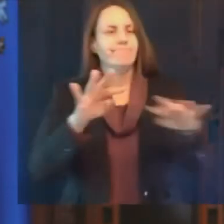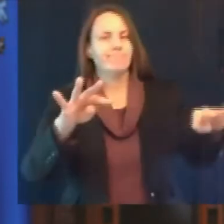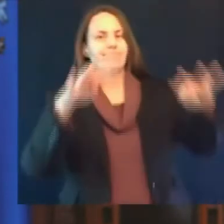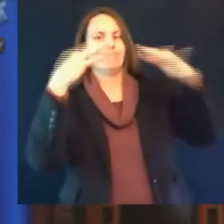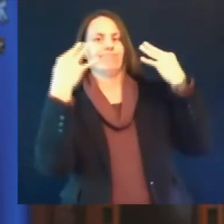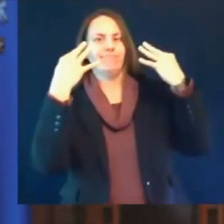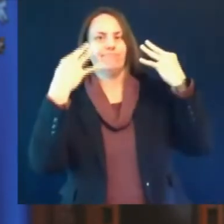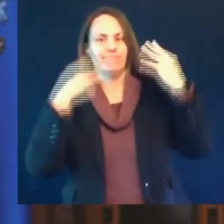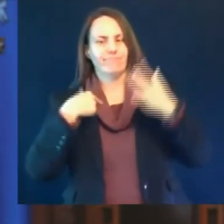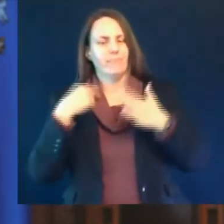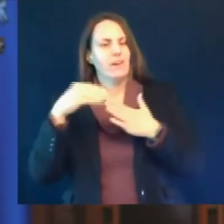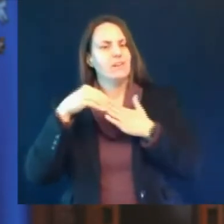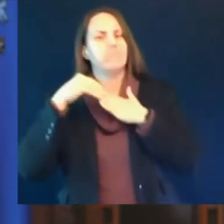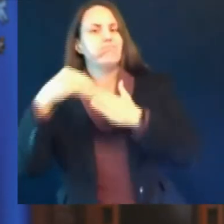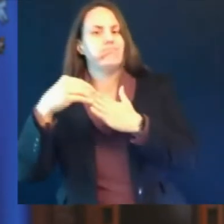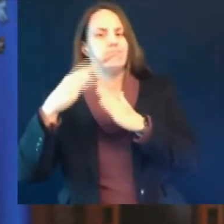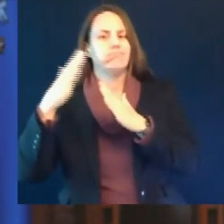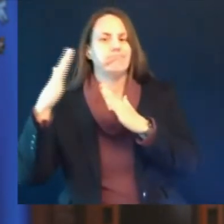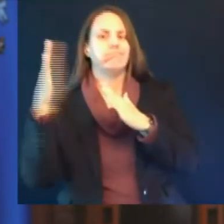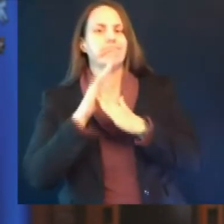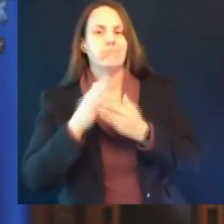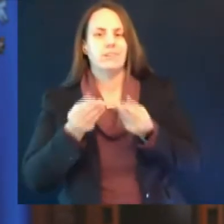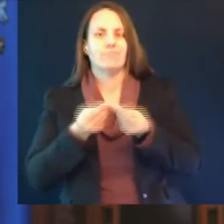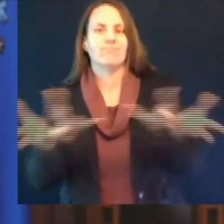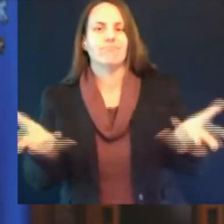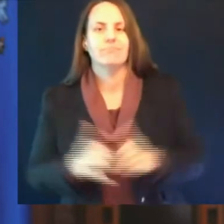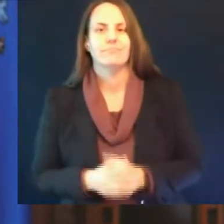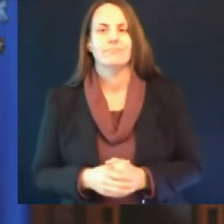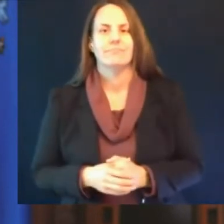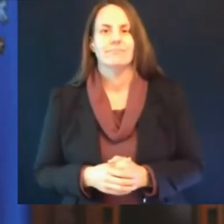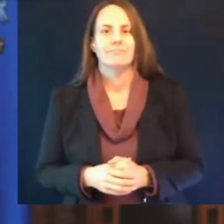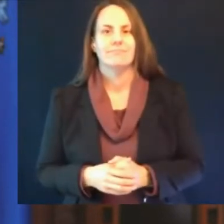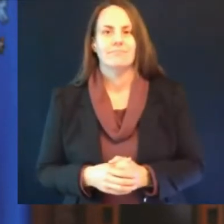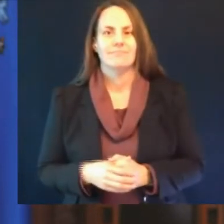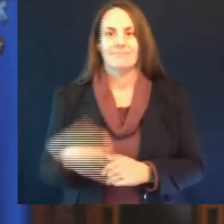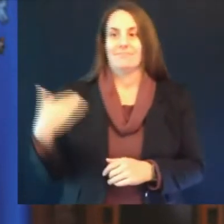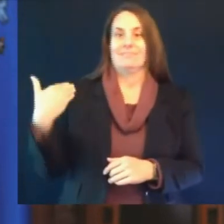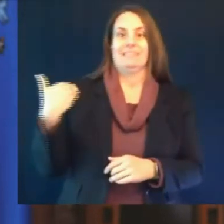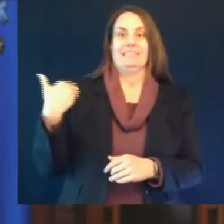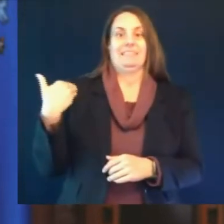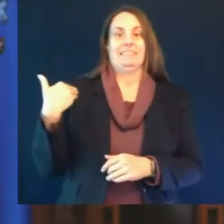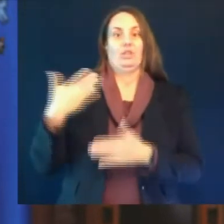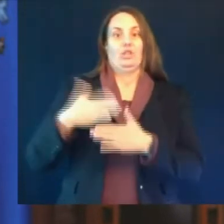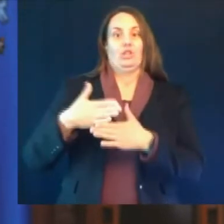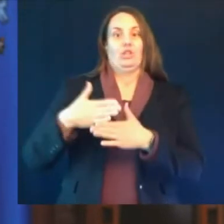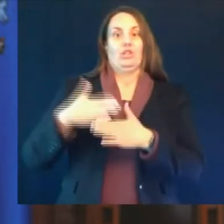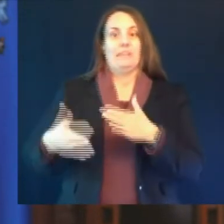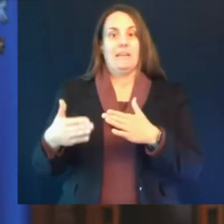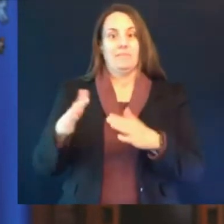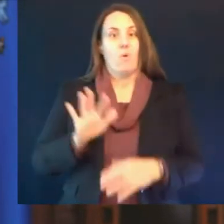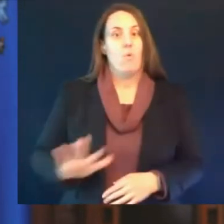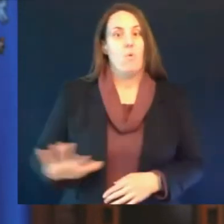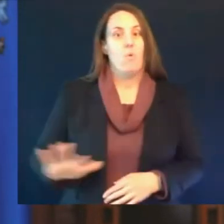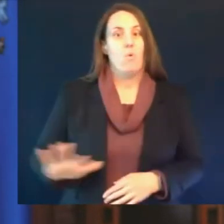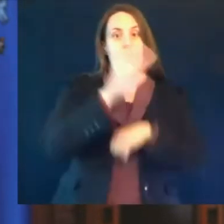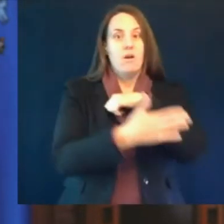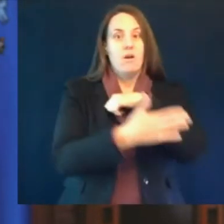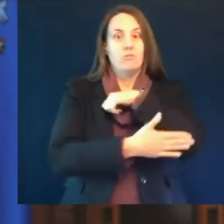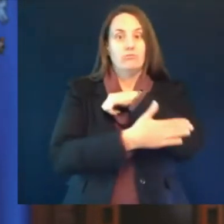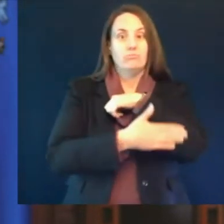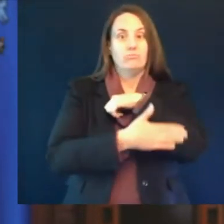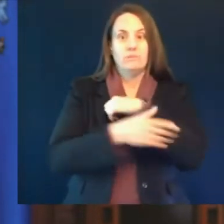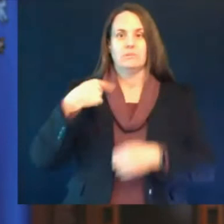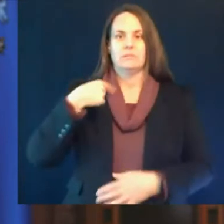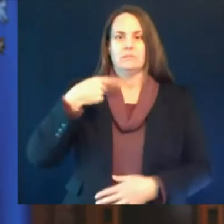second in the country and first in the midwest for using available vaccine supply that means we are using our